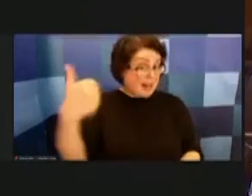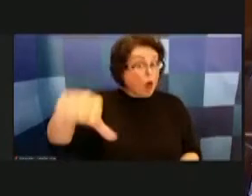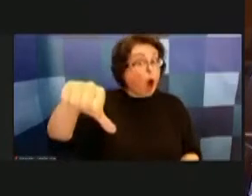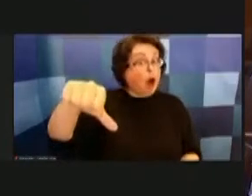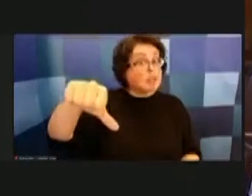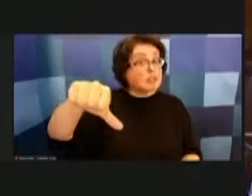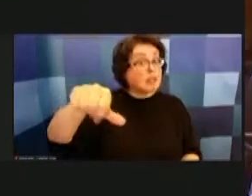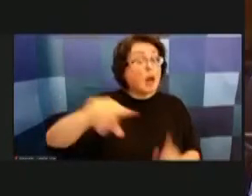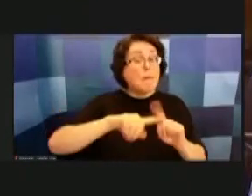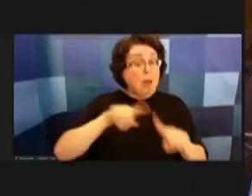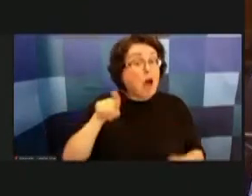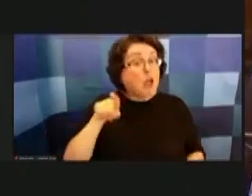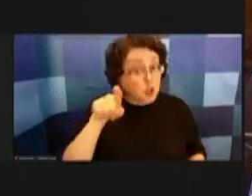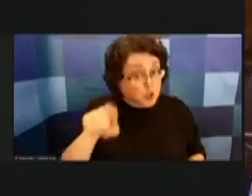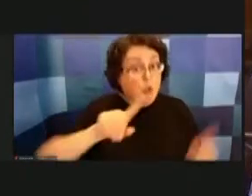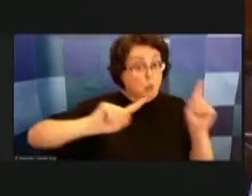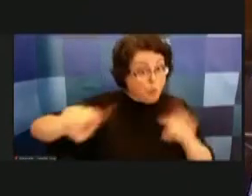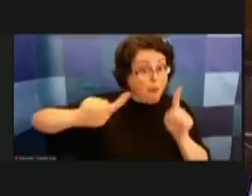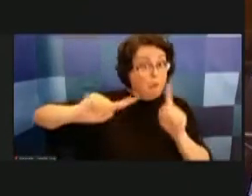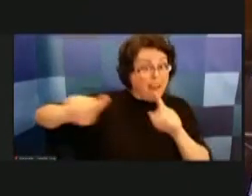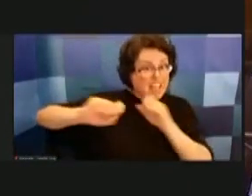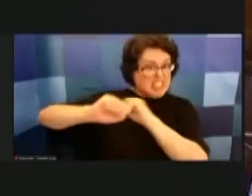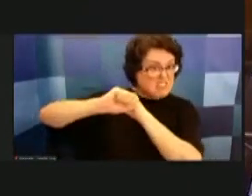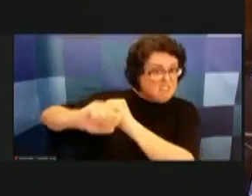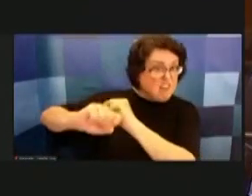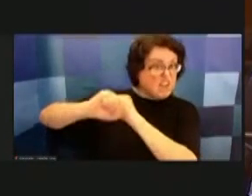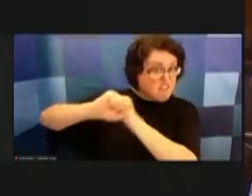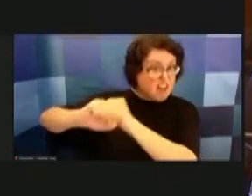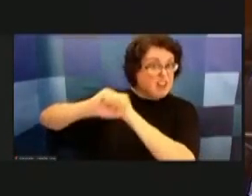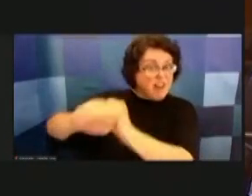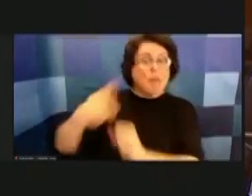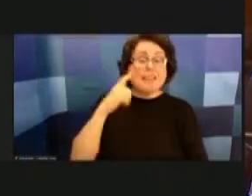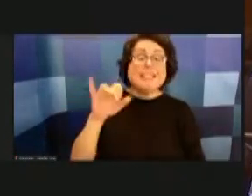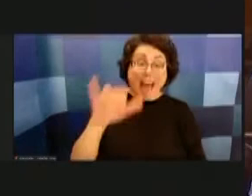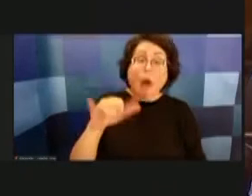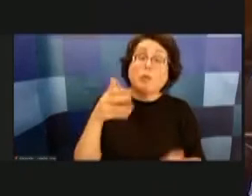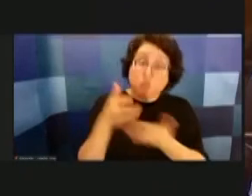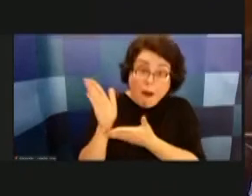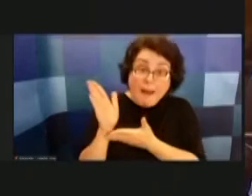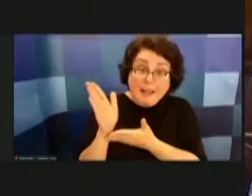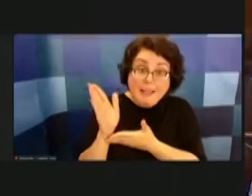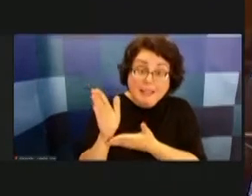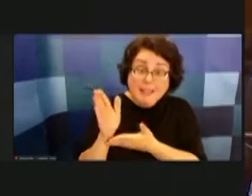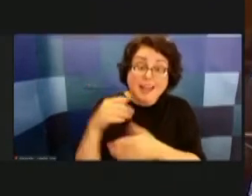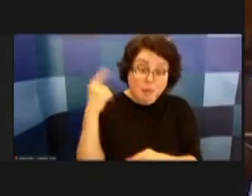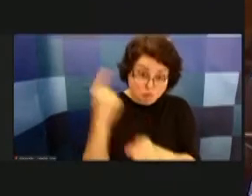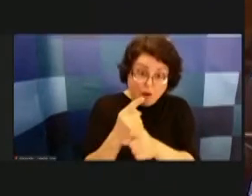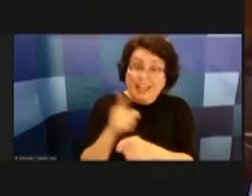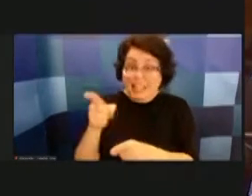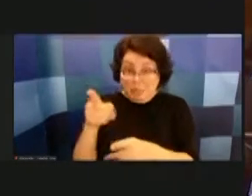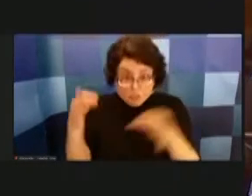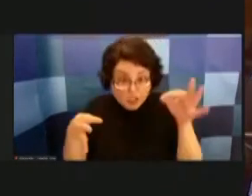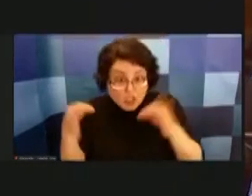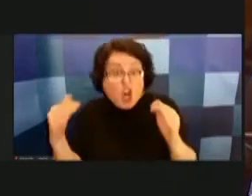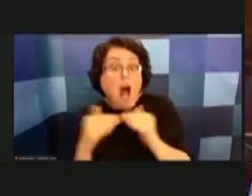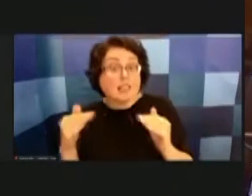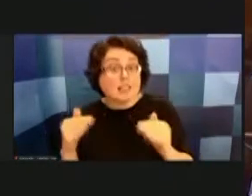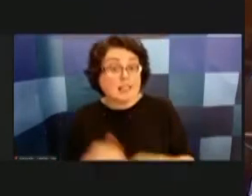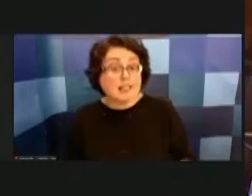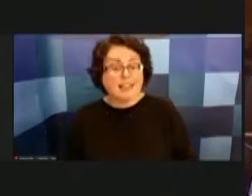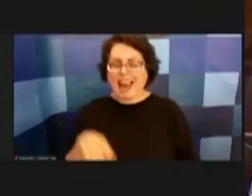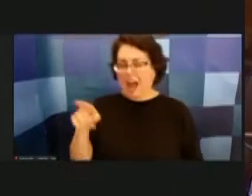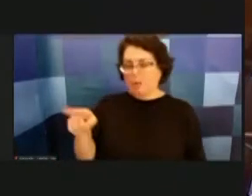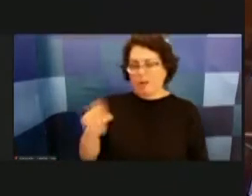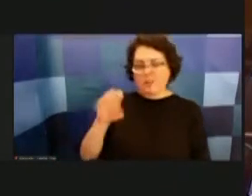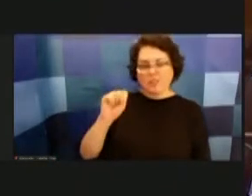again to try to defend because it was right and just and even as i look at councilwoman strasberger the work that she did around gun safety um